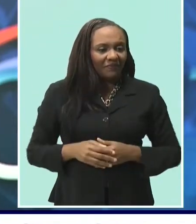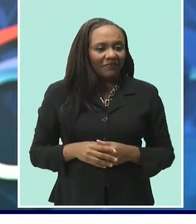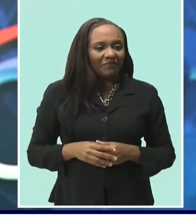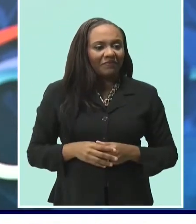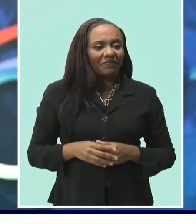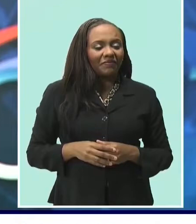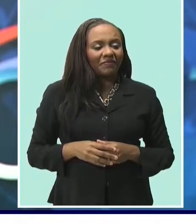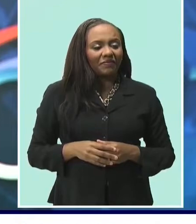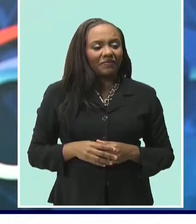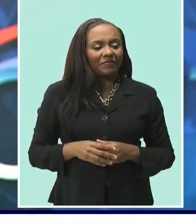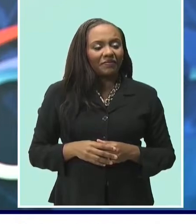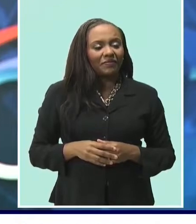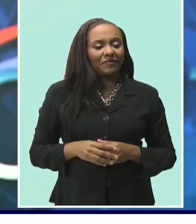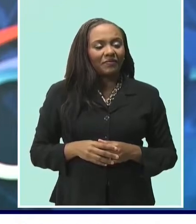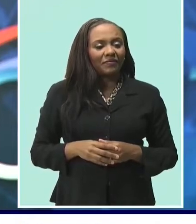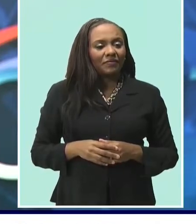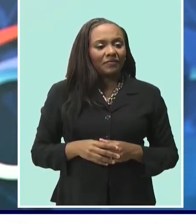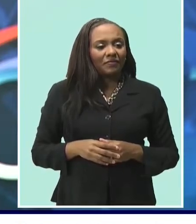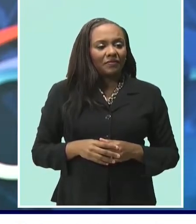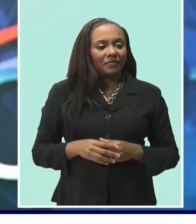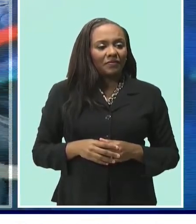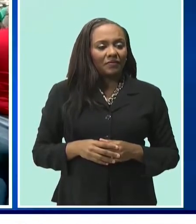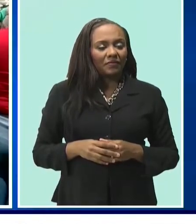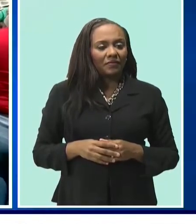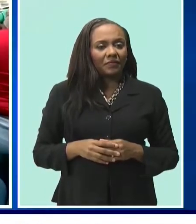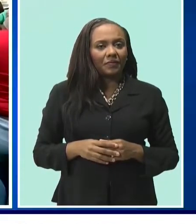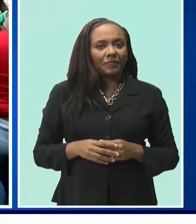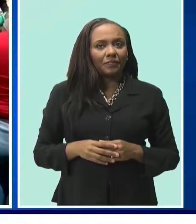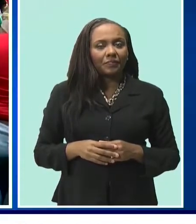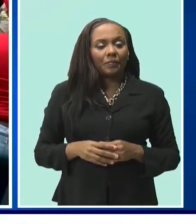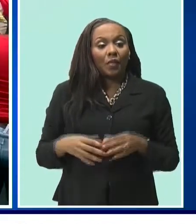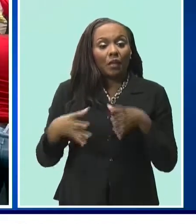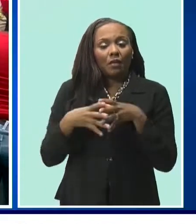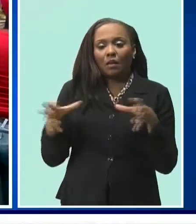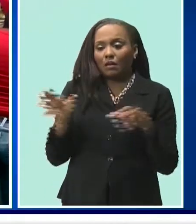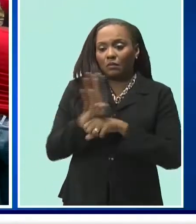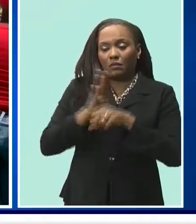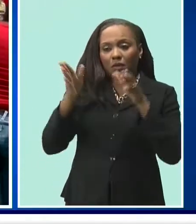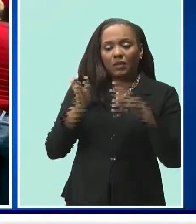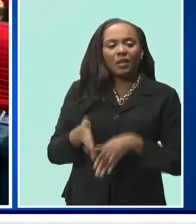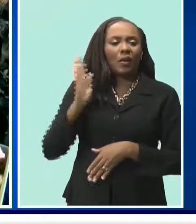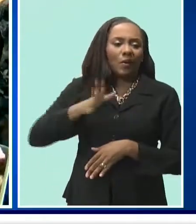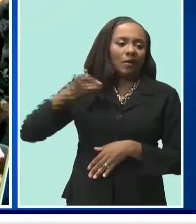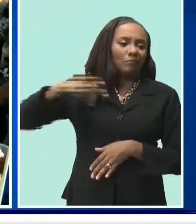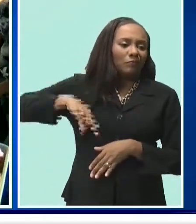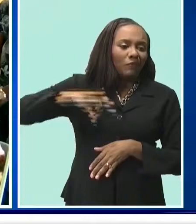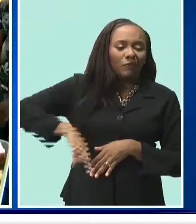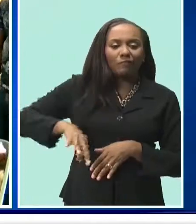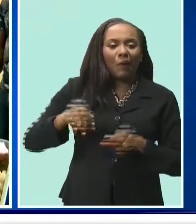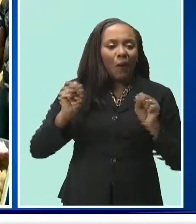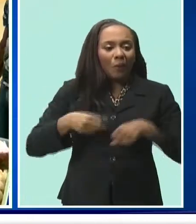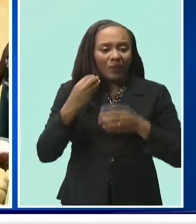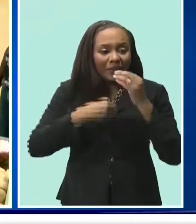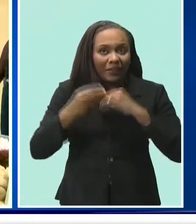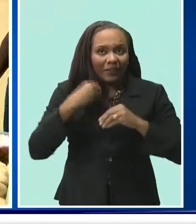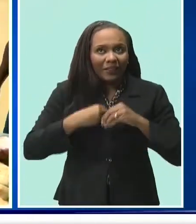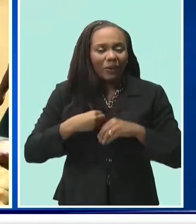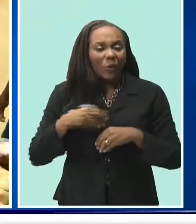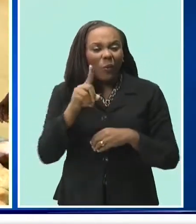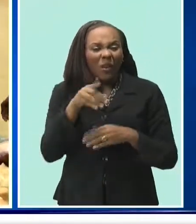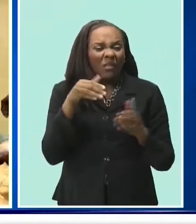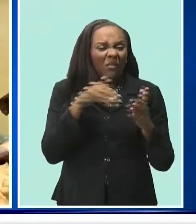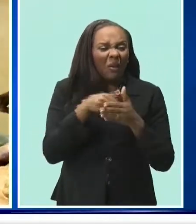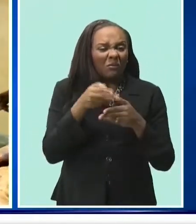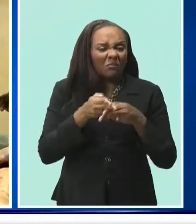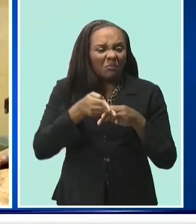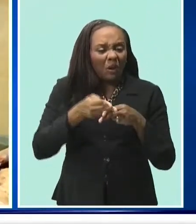Rhian Phillips has more in this report. Hundreds of Barbadians are expected to benefit from today's donation of a thousand pounds